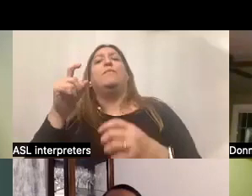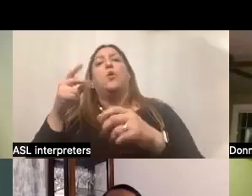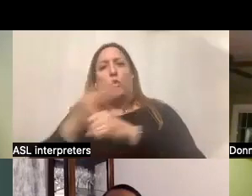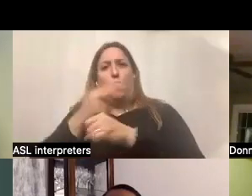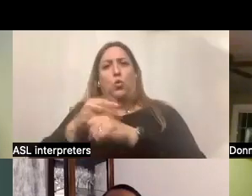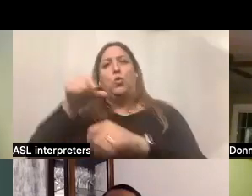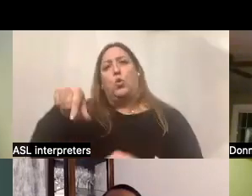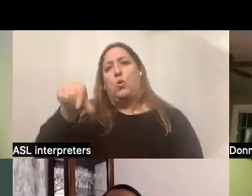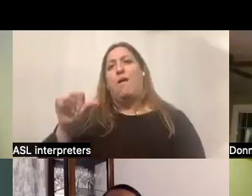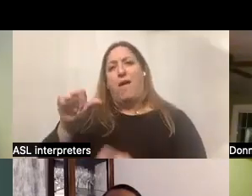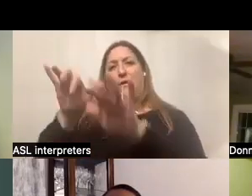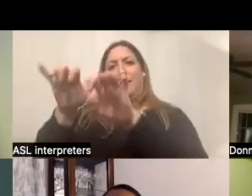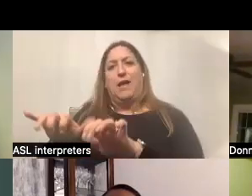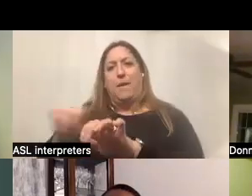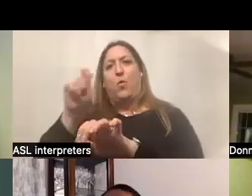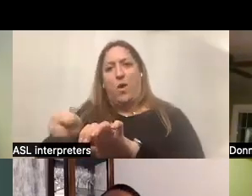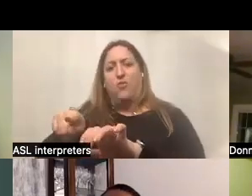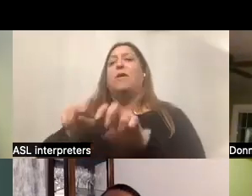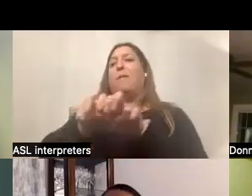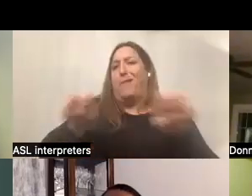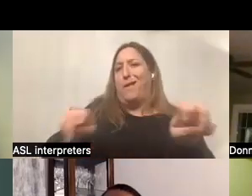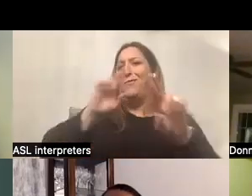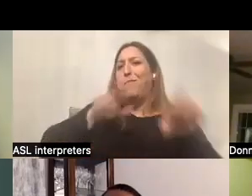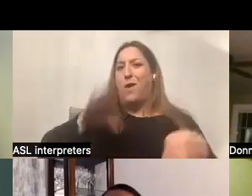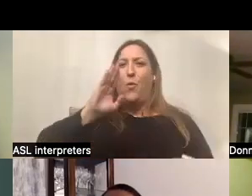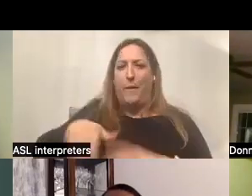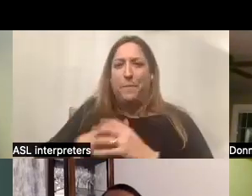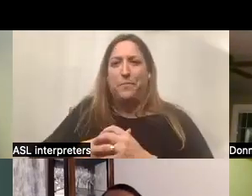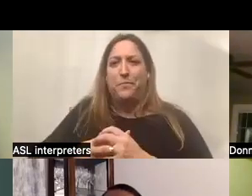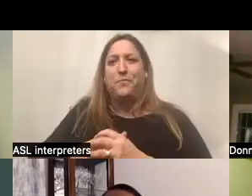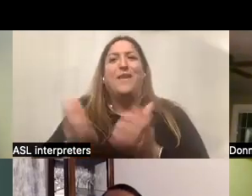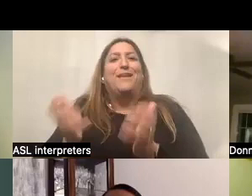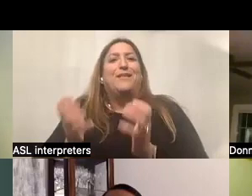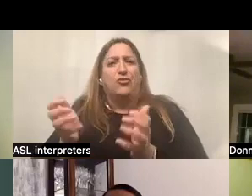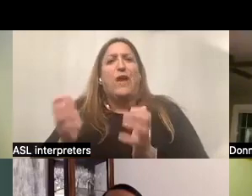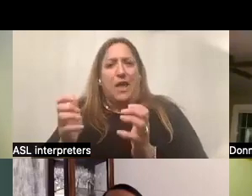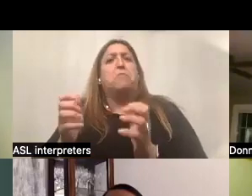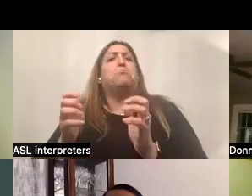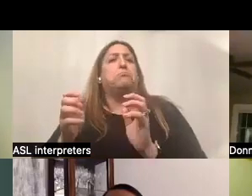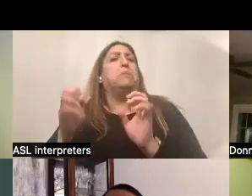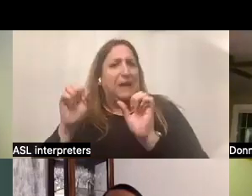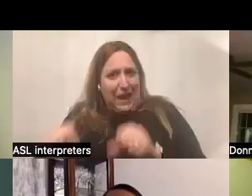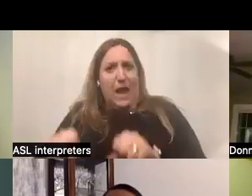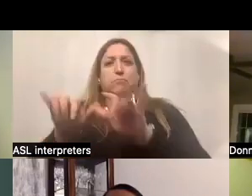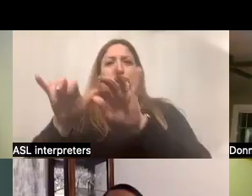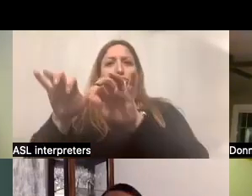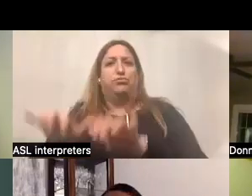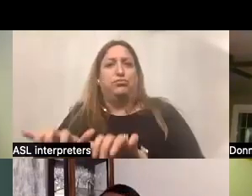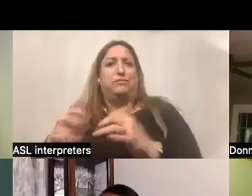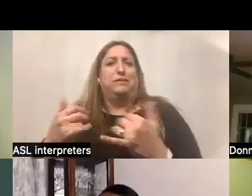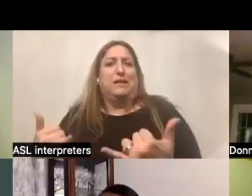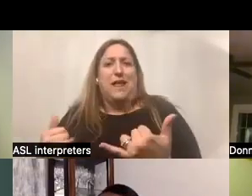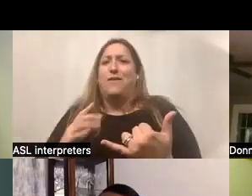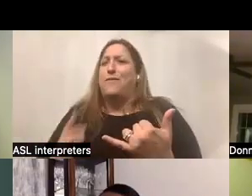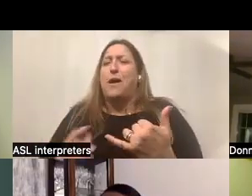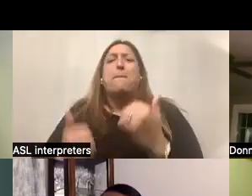panelists will be able to respond to you. The chat is, has been disabled in this session, because again, it's mostly a